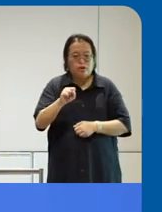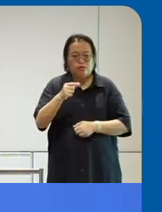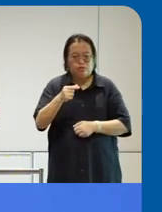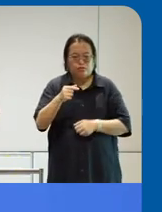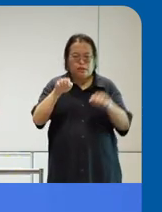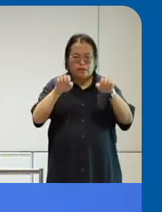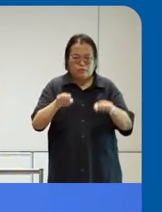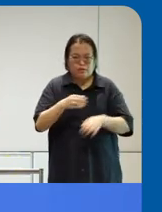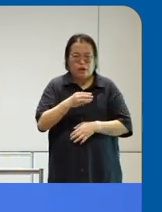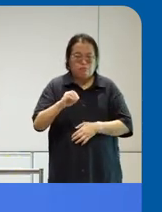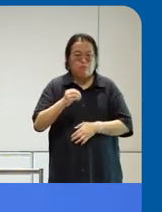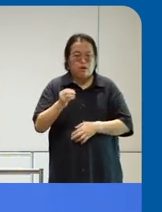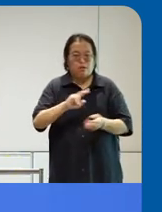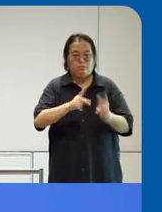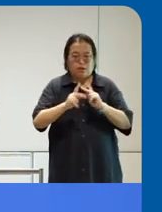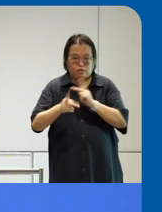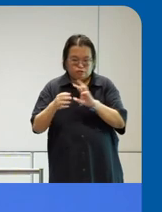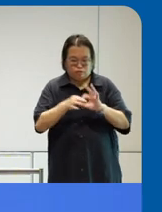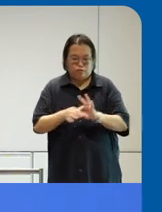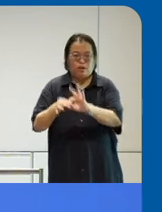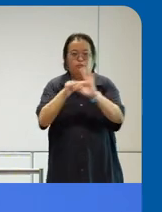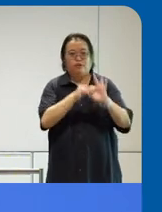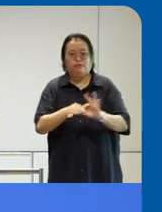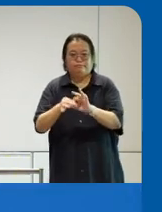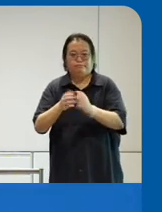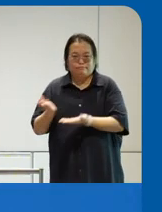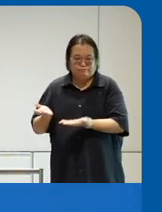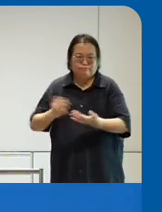partners as well. And yeah, Kyle, take it away.